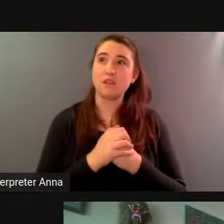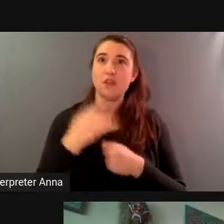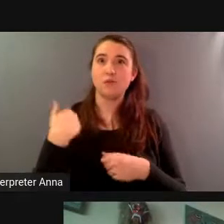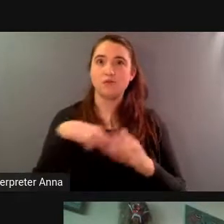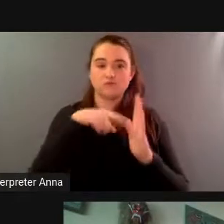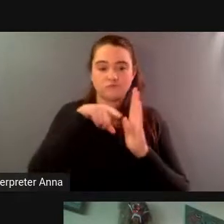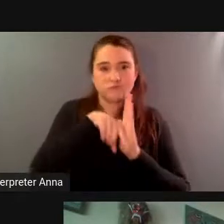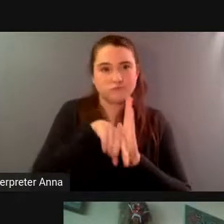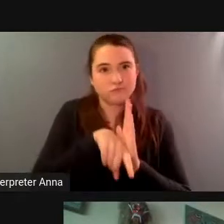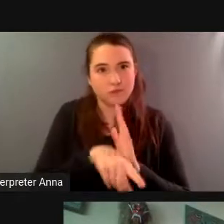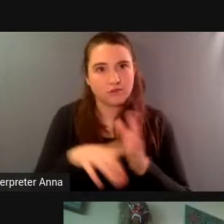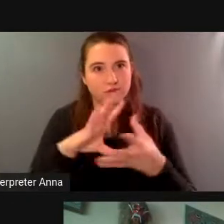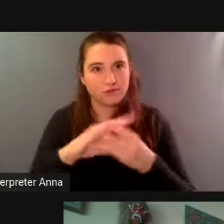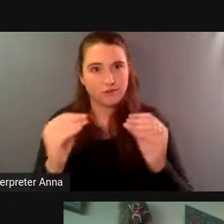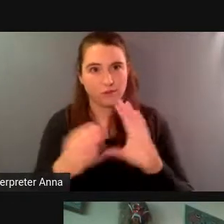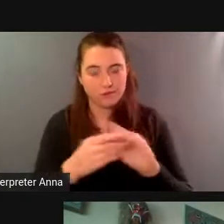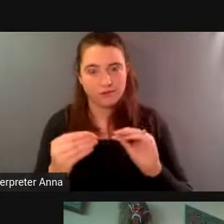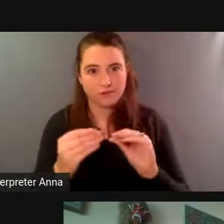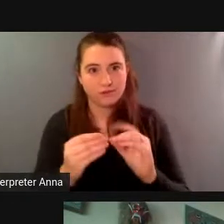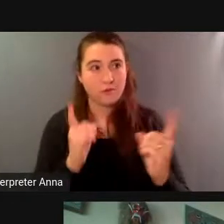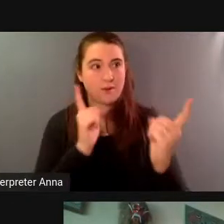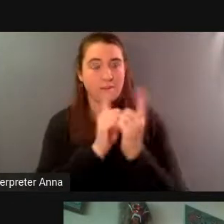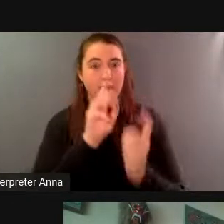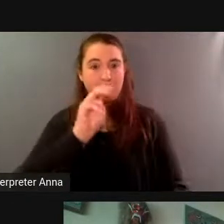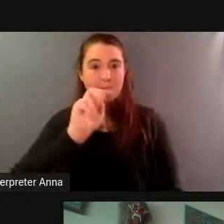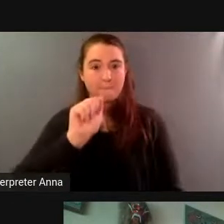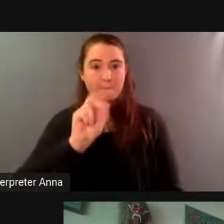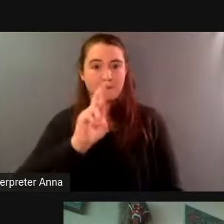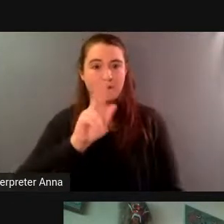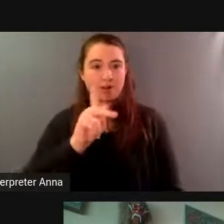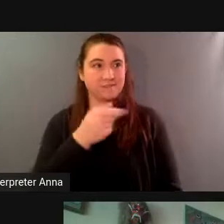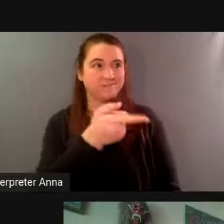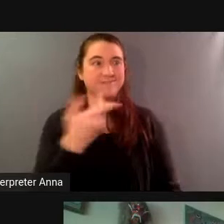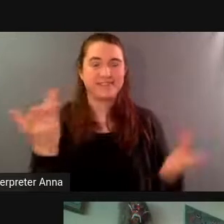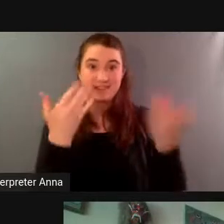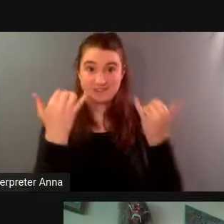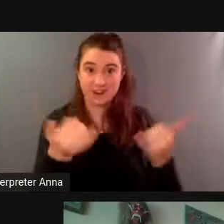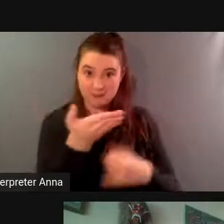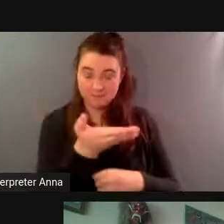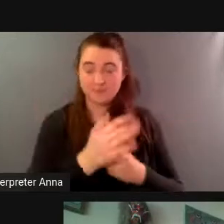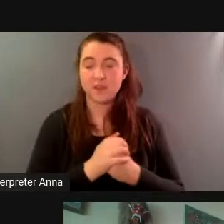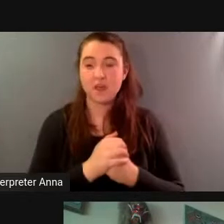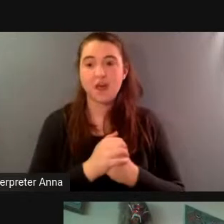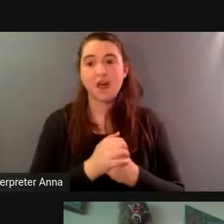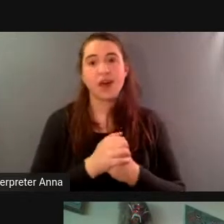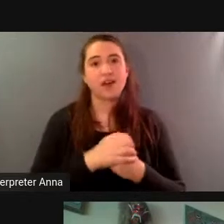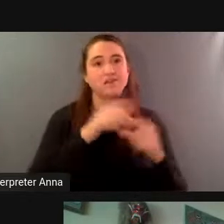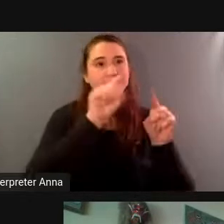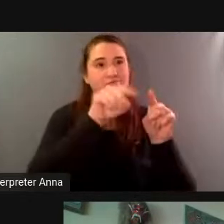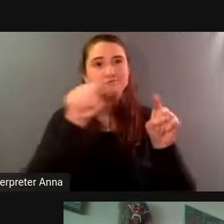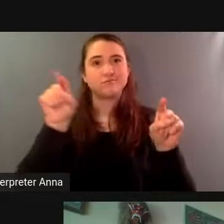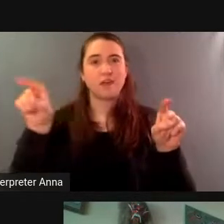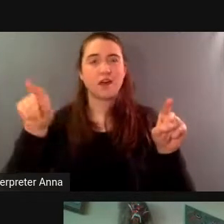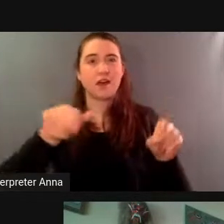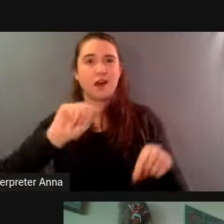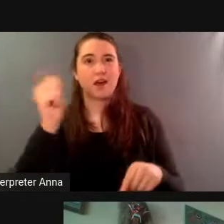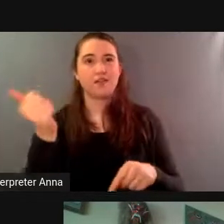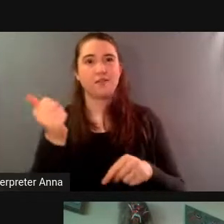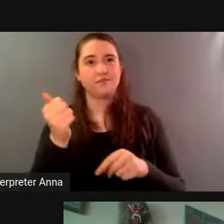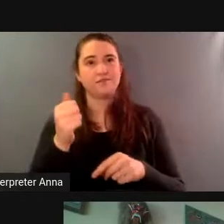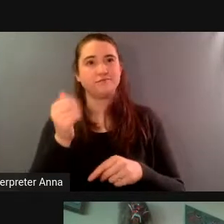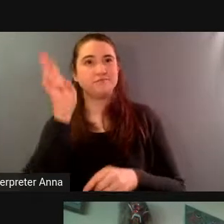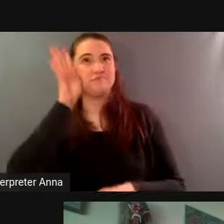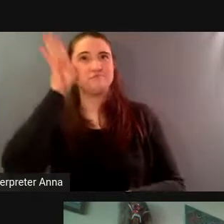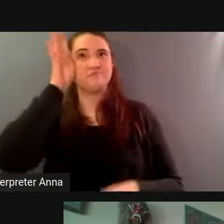into it we came to know mark nelson who just joined us one of the biospherians as well as the other people who conceived of biosphere 2 who